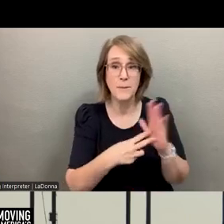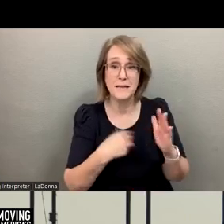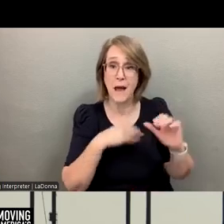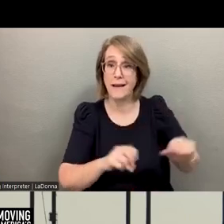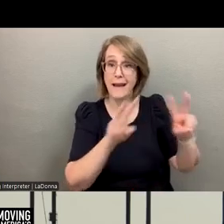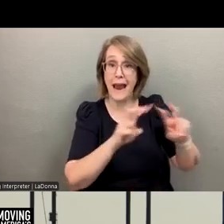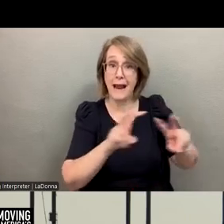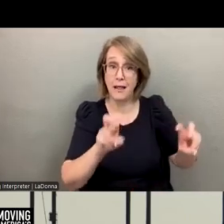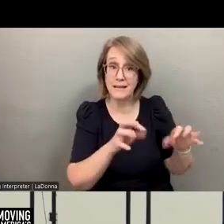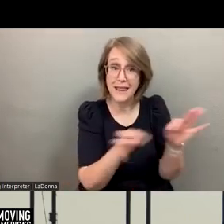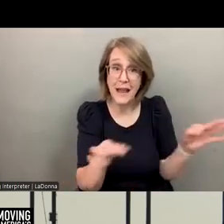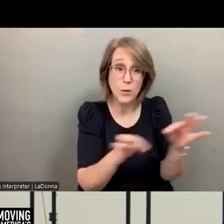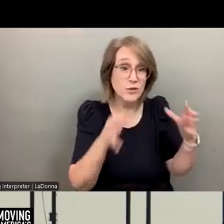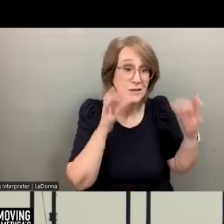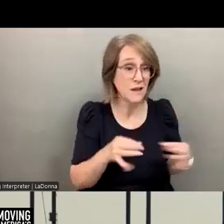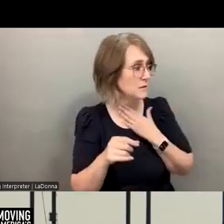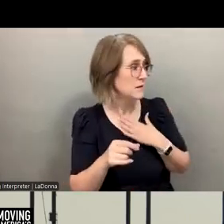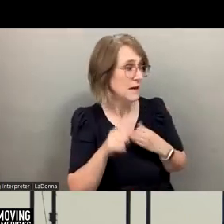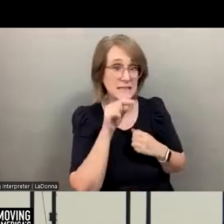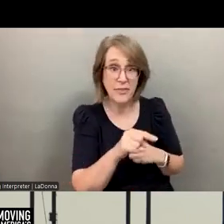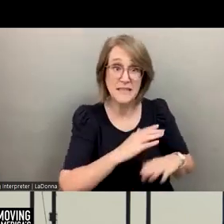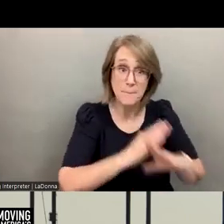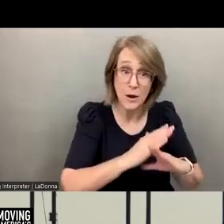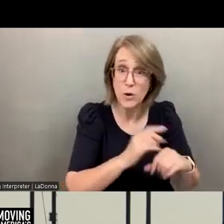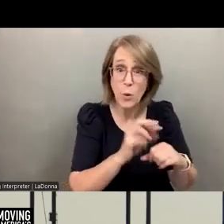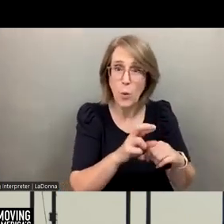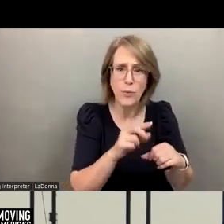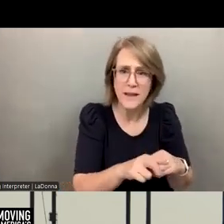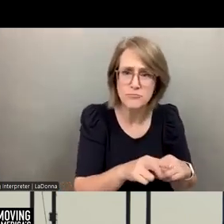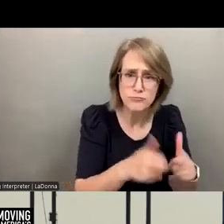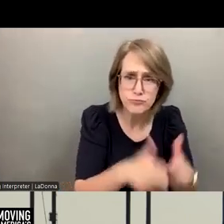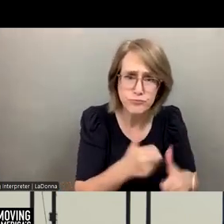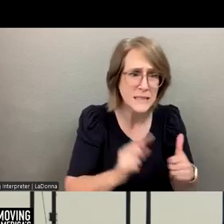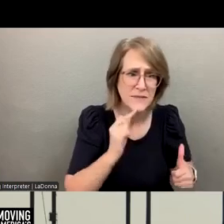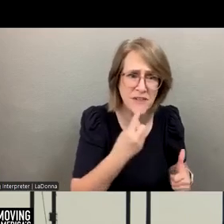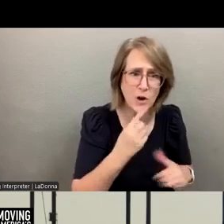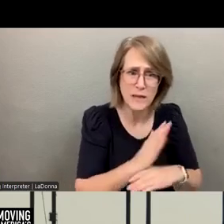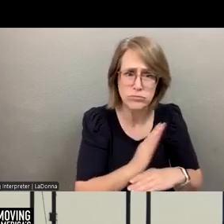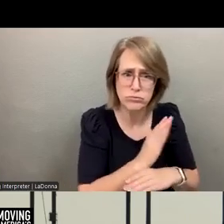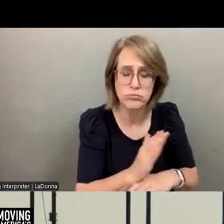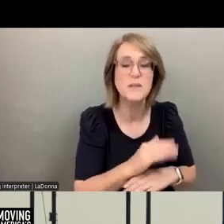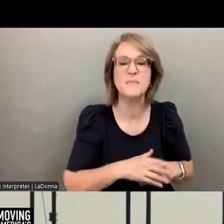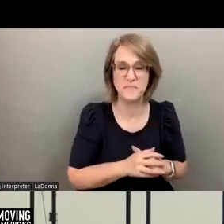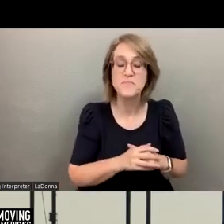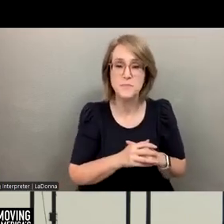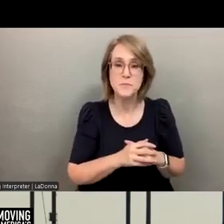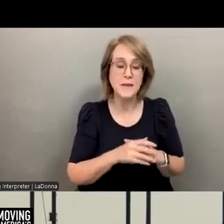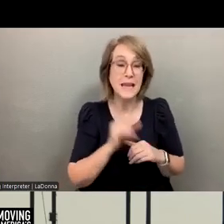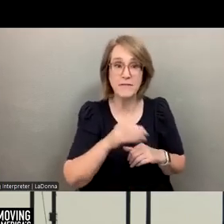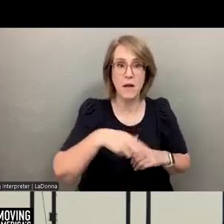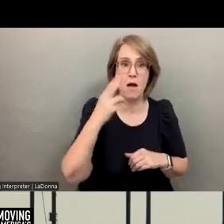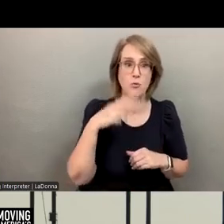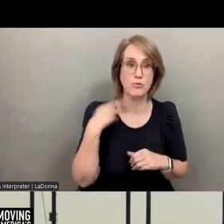language and quickly determine the severity of the crisis. And this can be really helpful for peer supporters who often handle high-stakes situations.